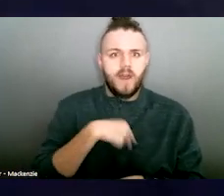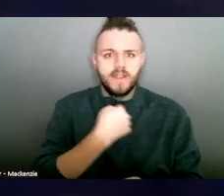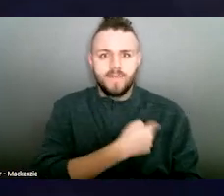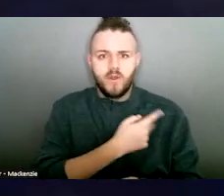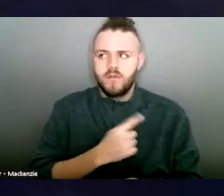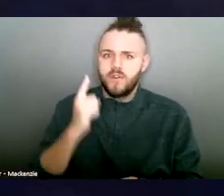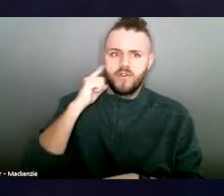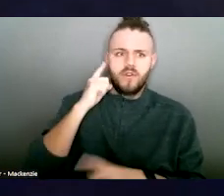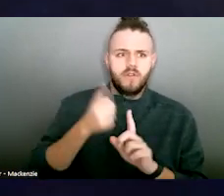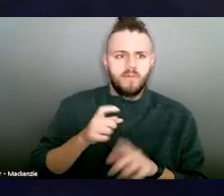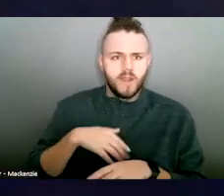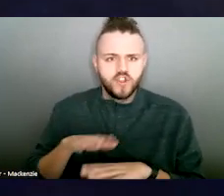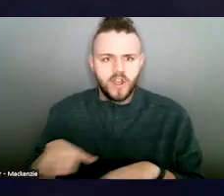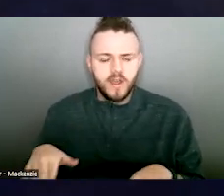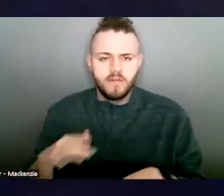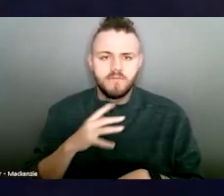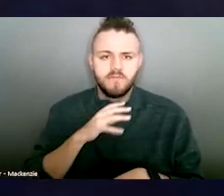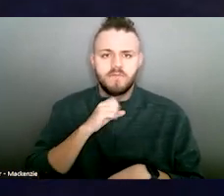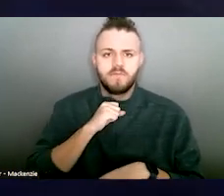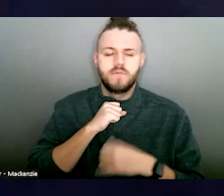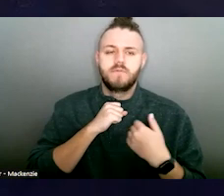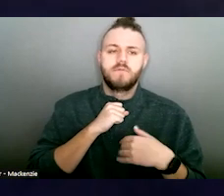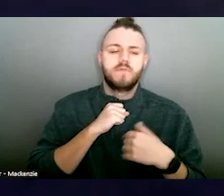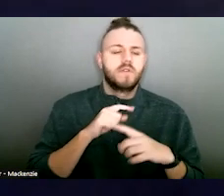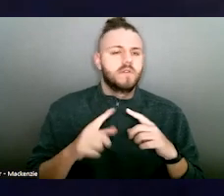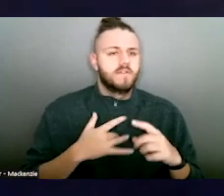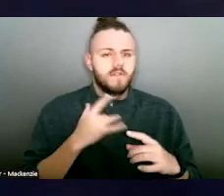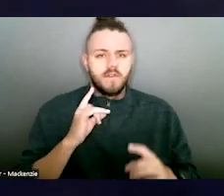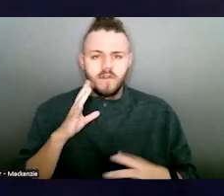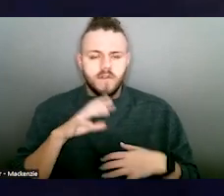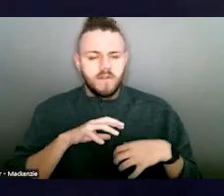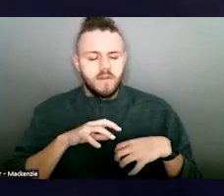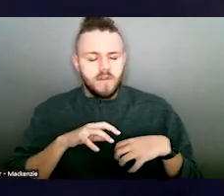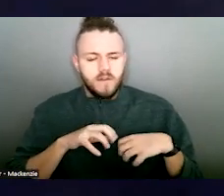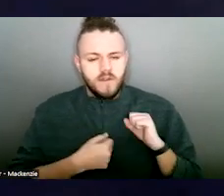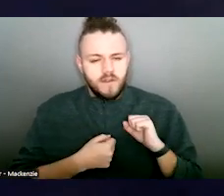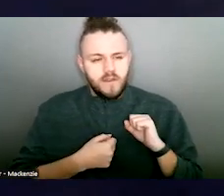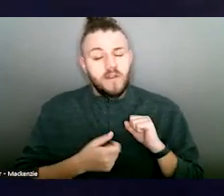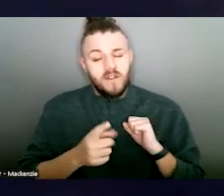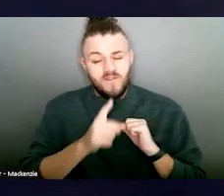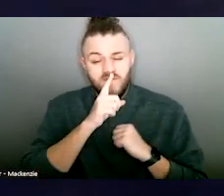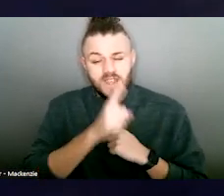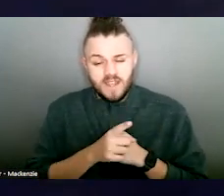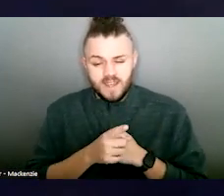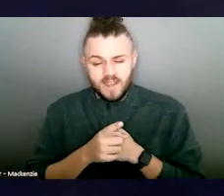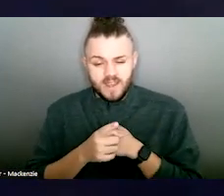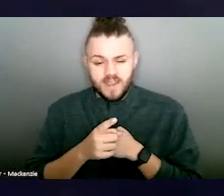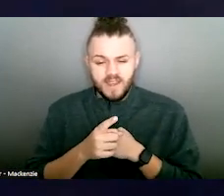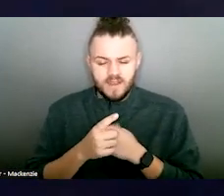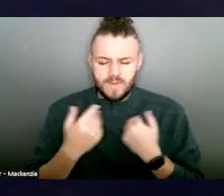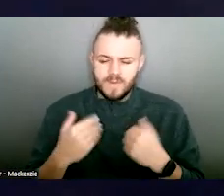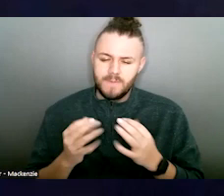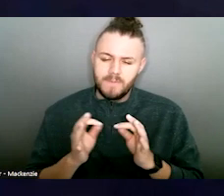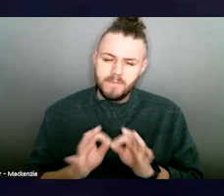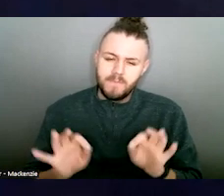years, sat on the Summit County Domestic Violence School, and really sent a lot of important evidence